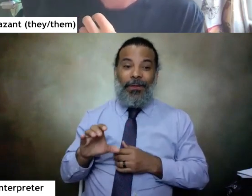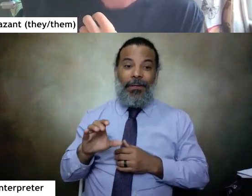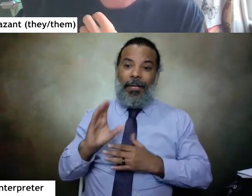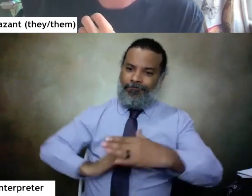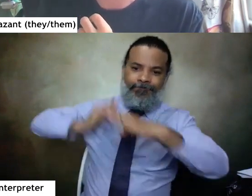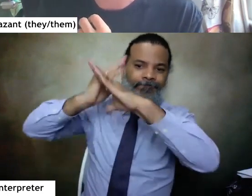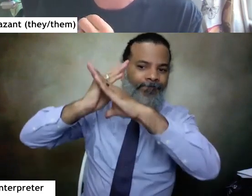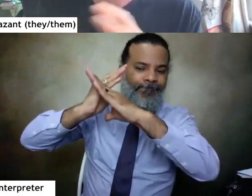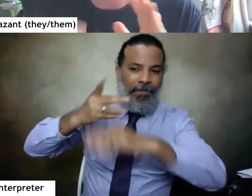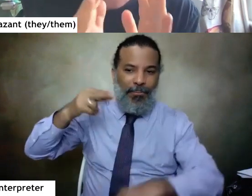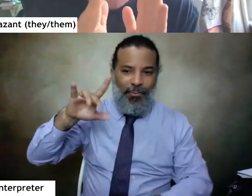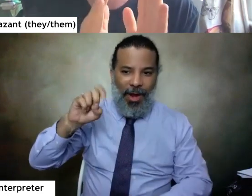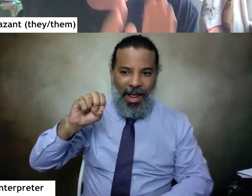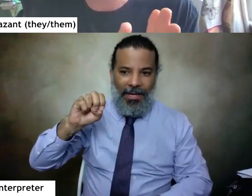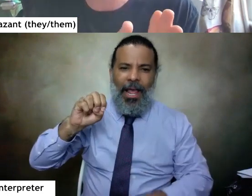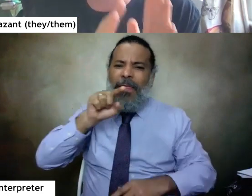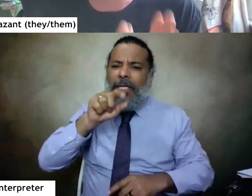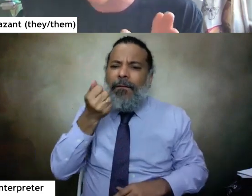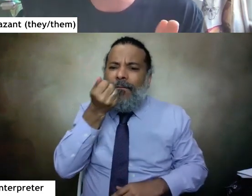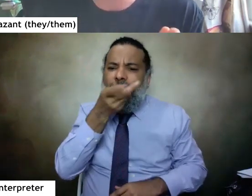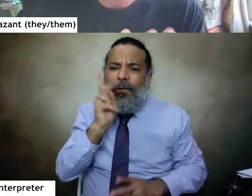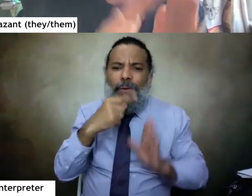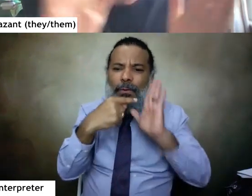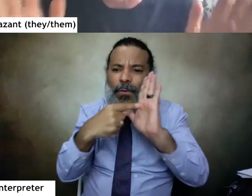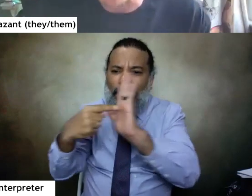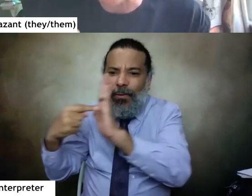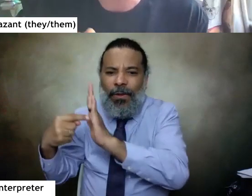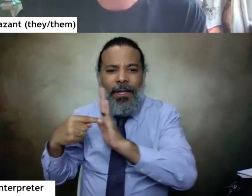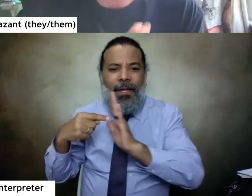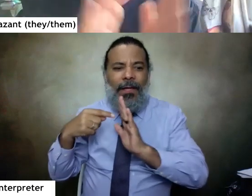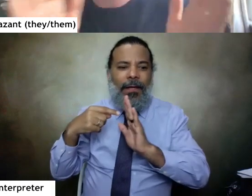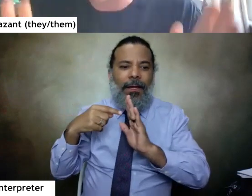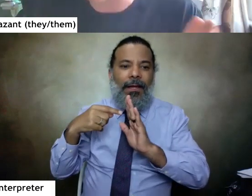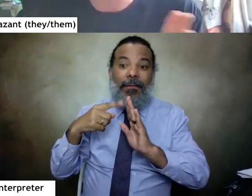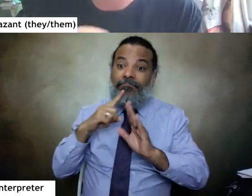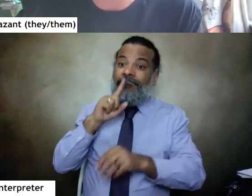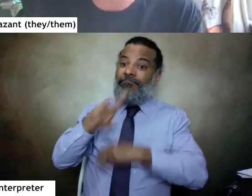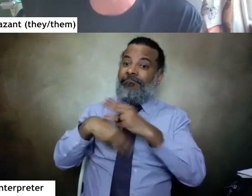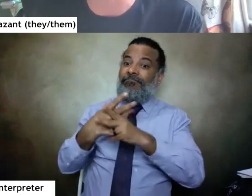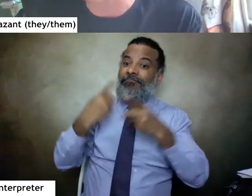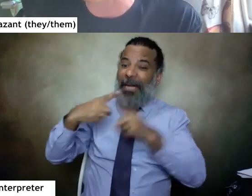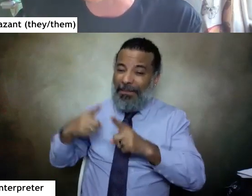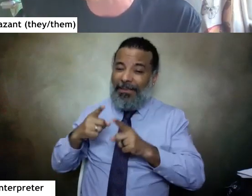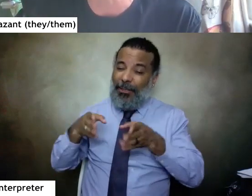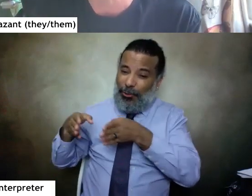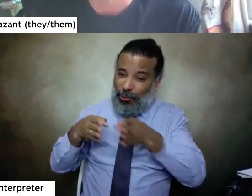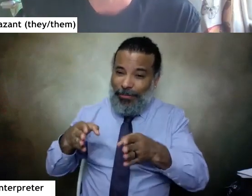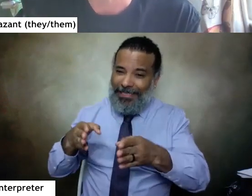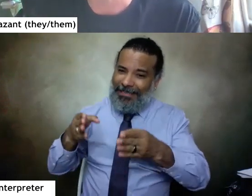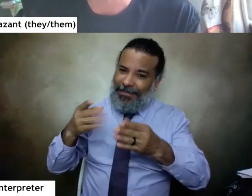So these are just a few of many in real life in the streets examples.